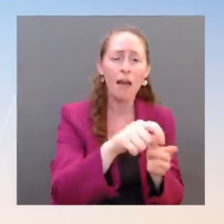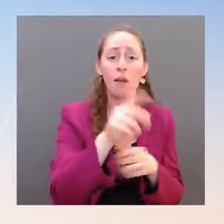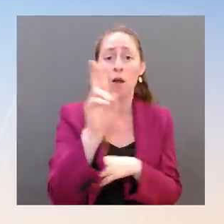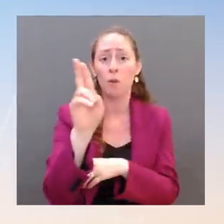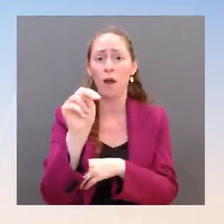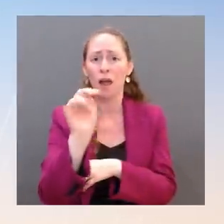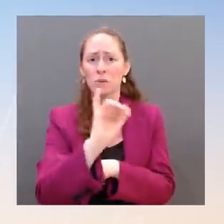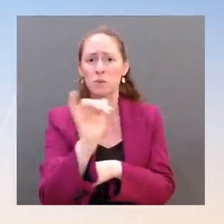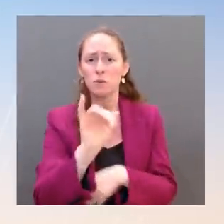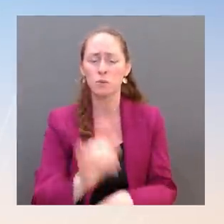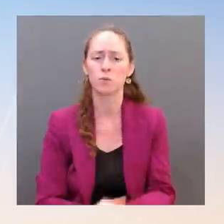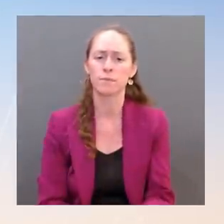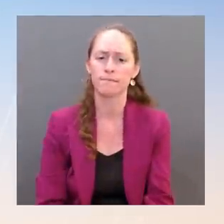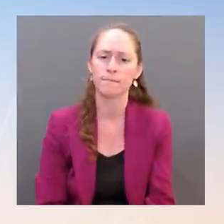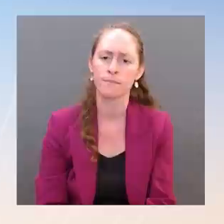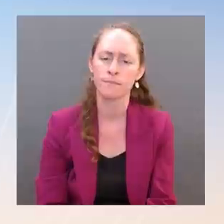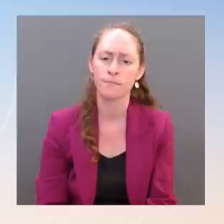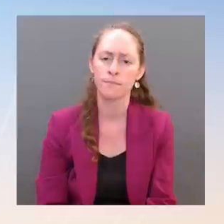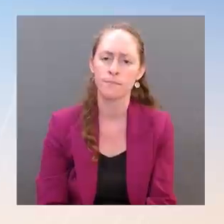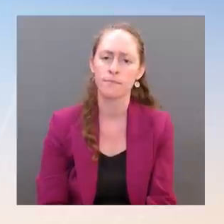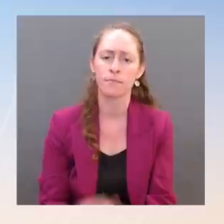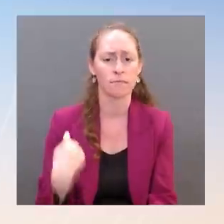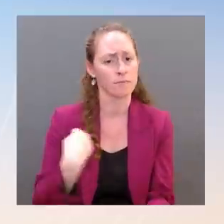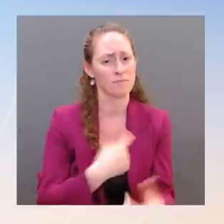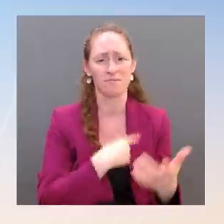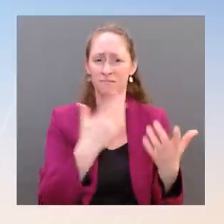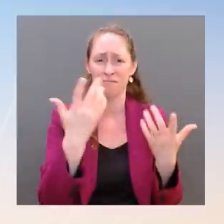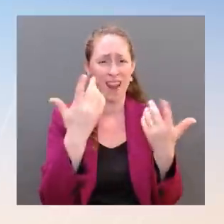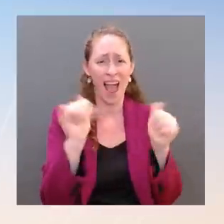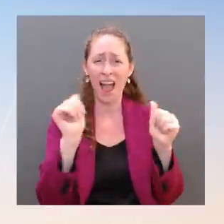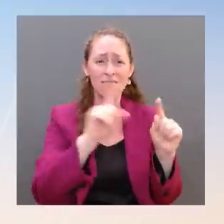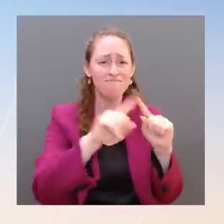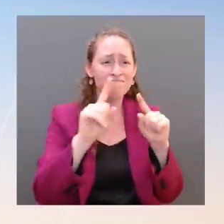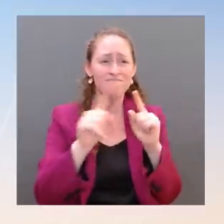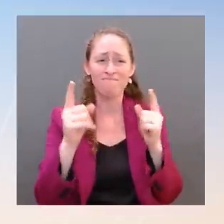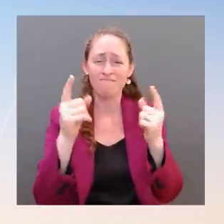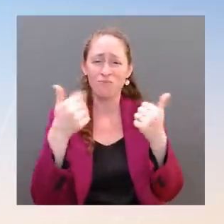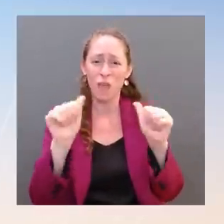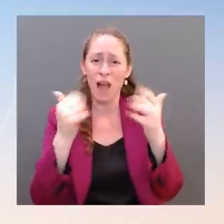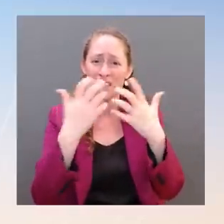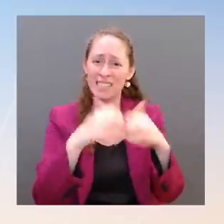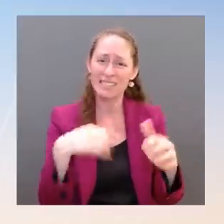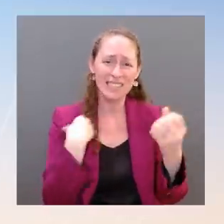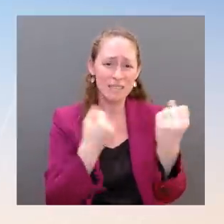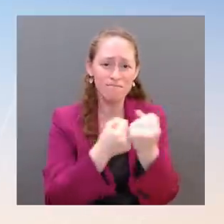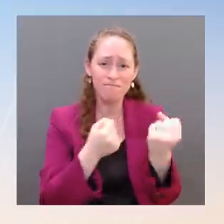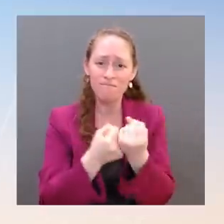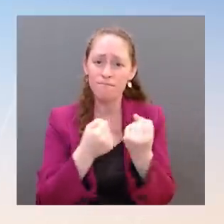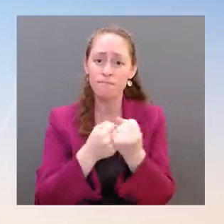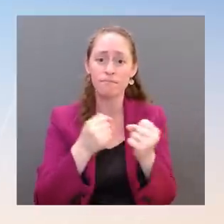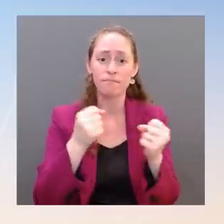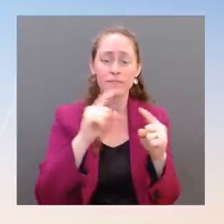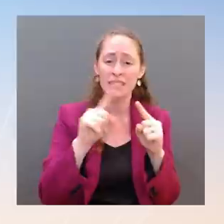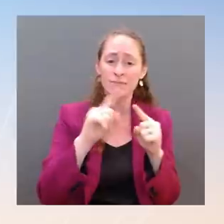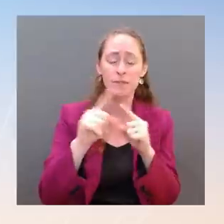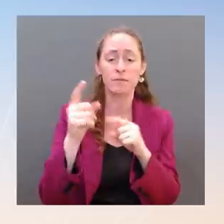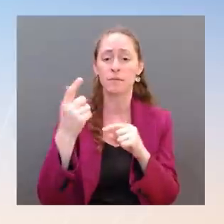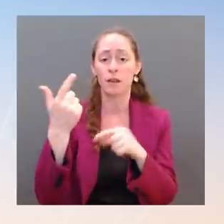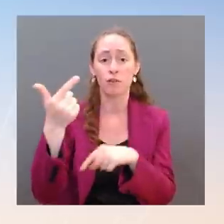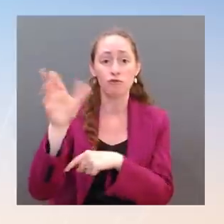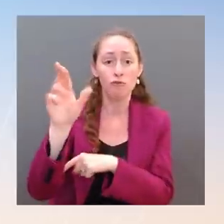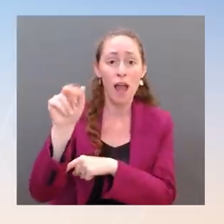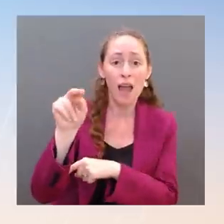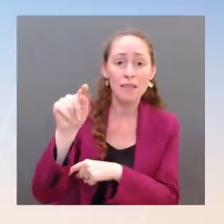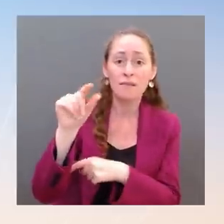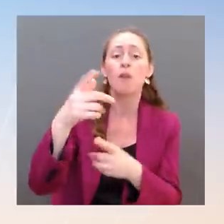the delivery of that grain to the world market so that it can alleviate food prices everywhere. And we